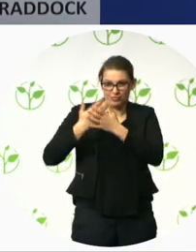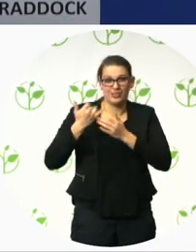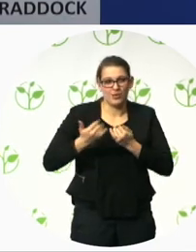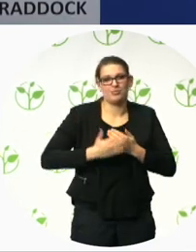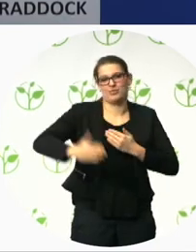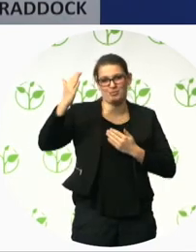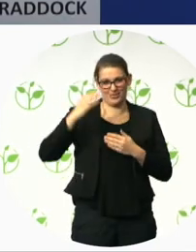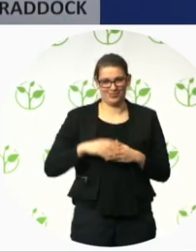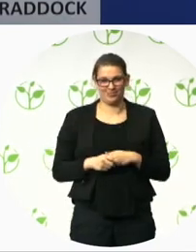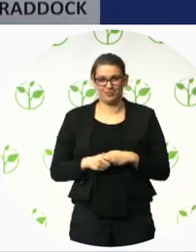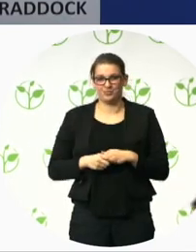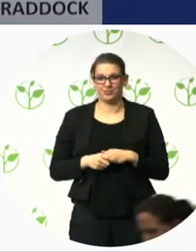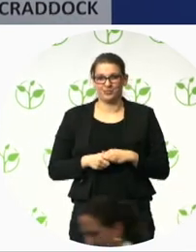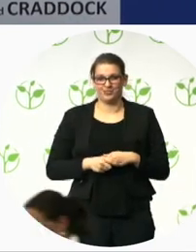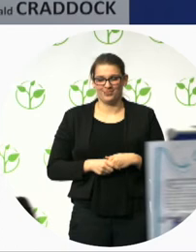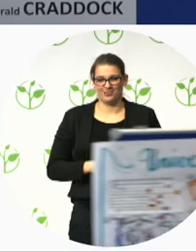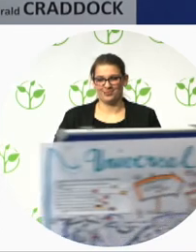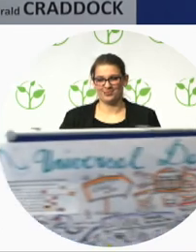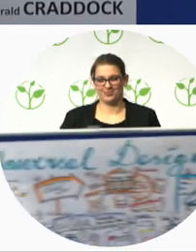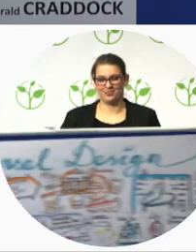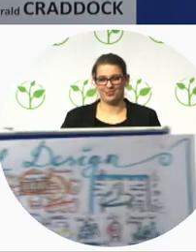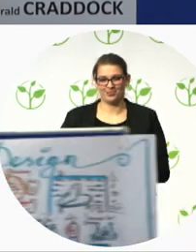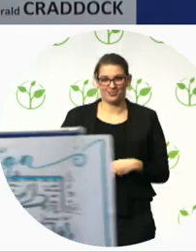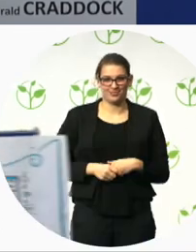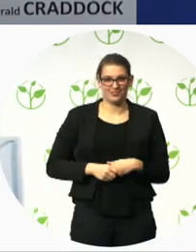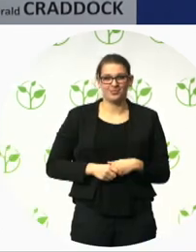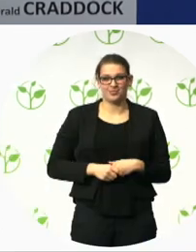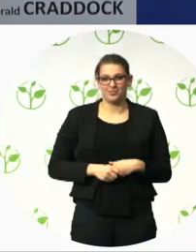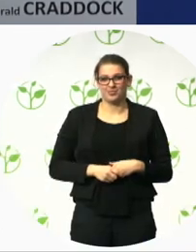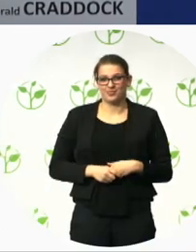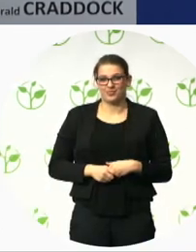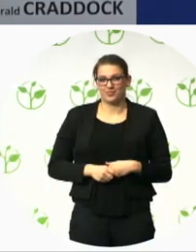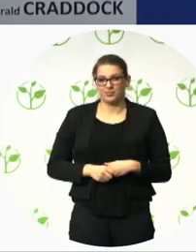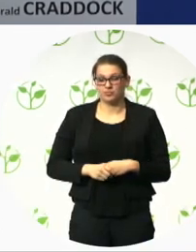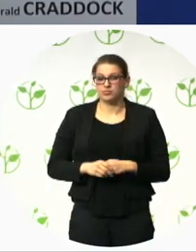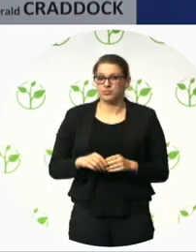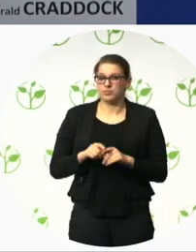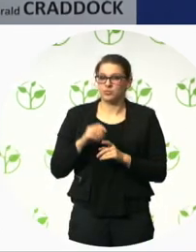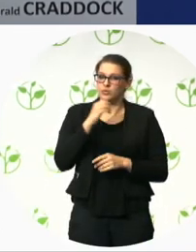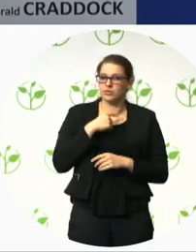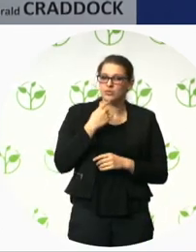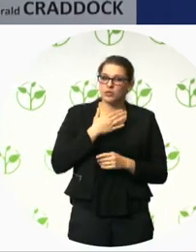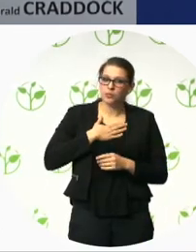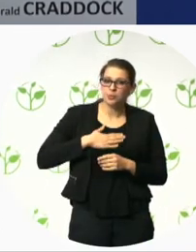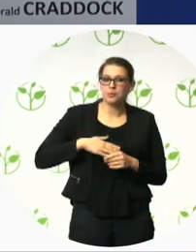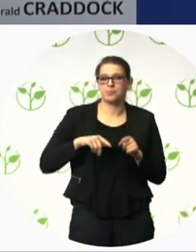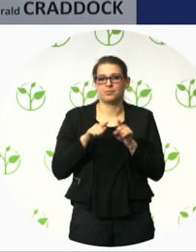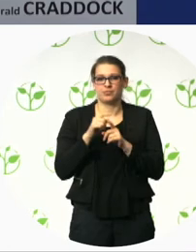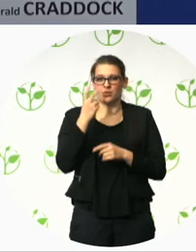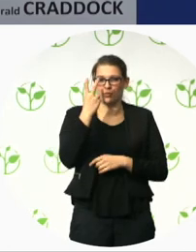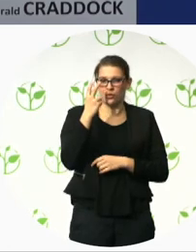getting universal design. looking to 2025. Antonio, shopping. Liam